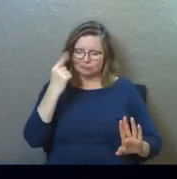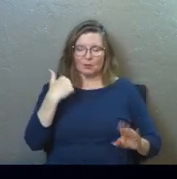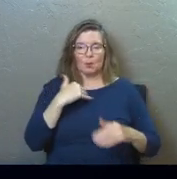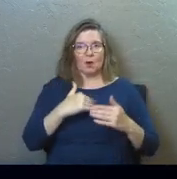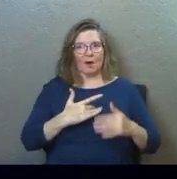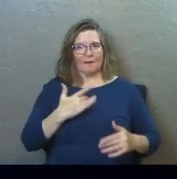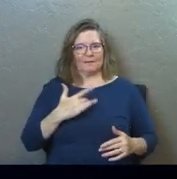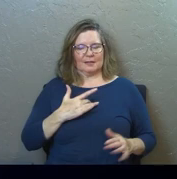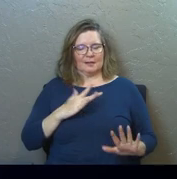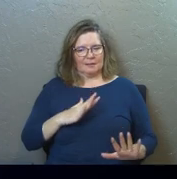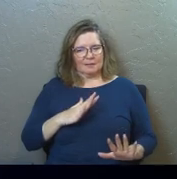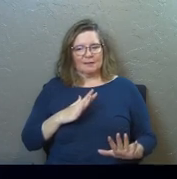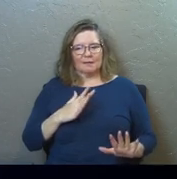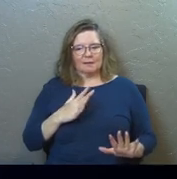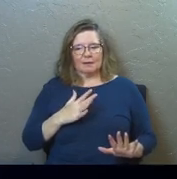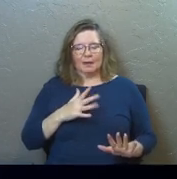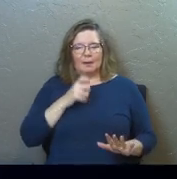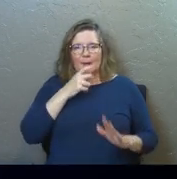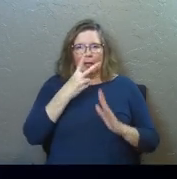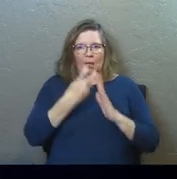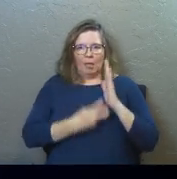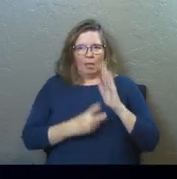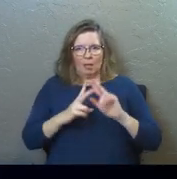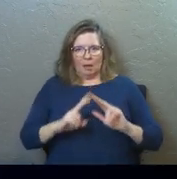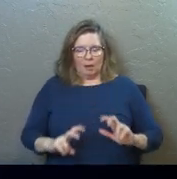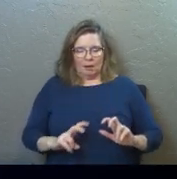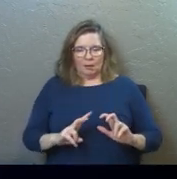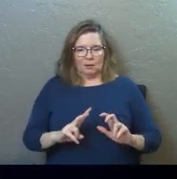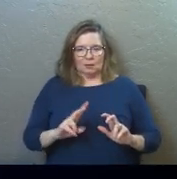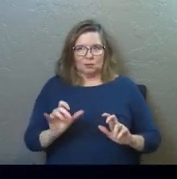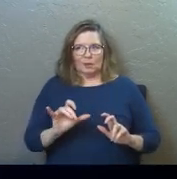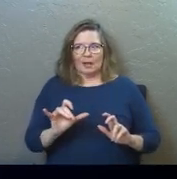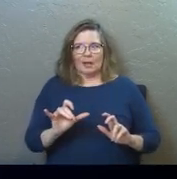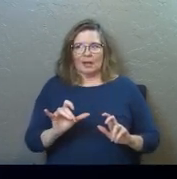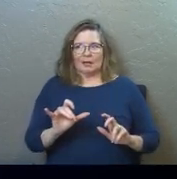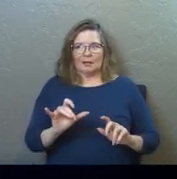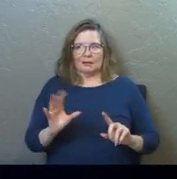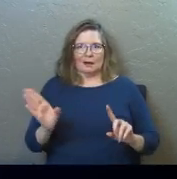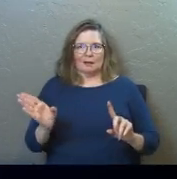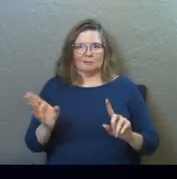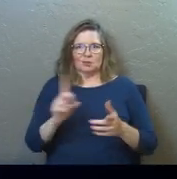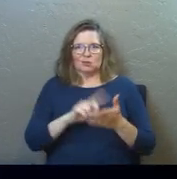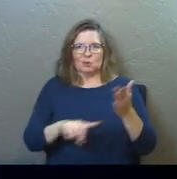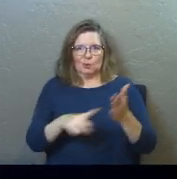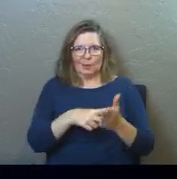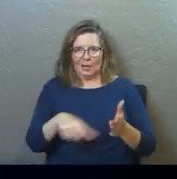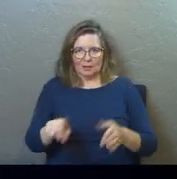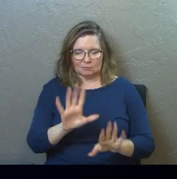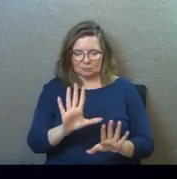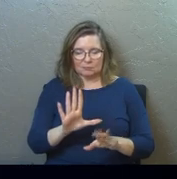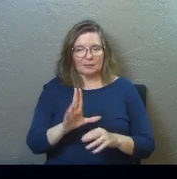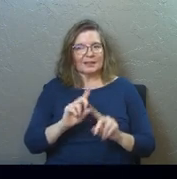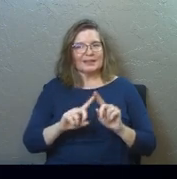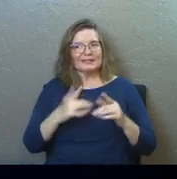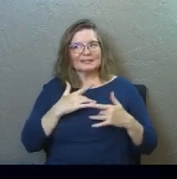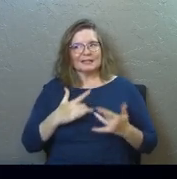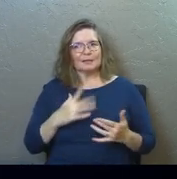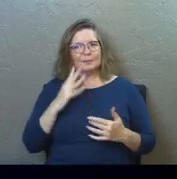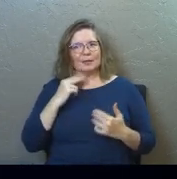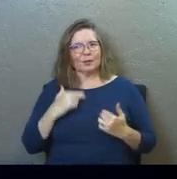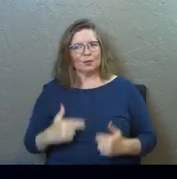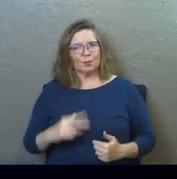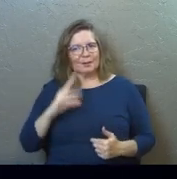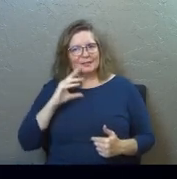and we all feel it, and I'm not going into all of this, by the way, to like slam you guys this morning, it's just the human experience,